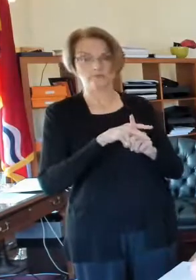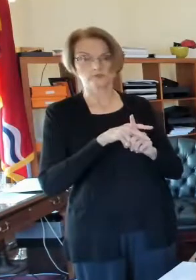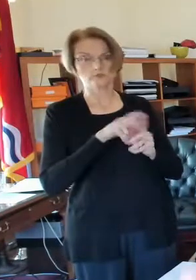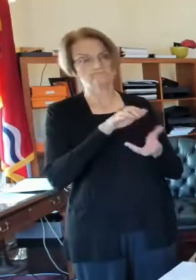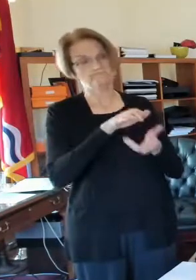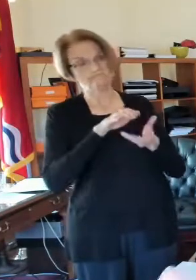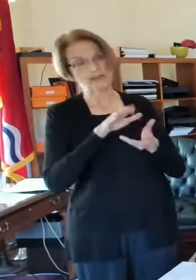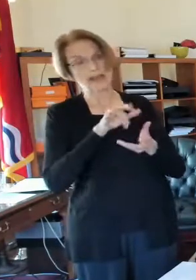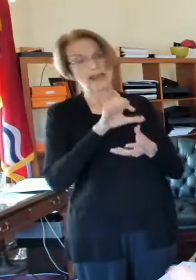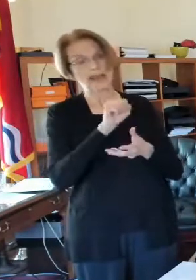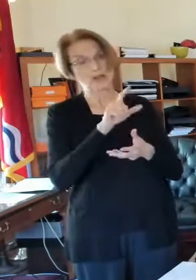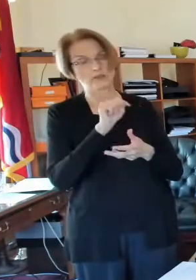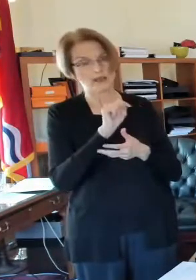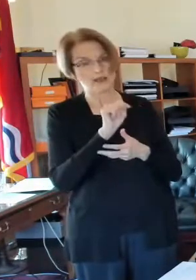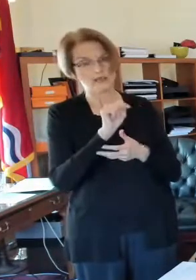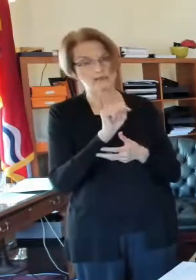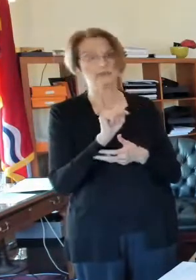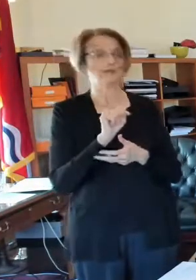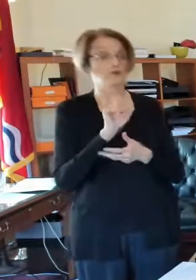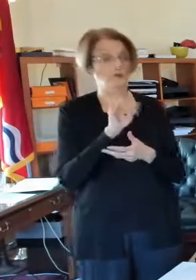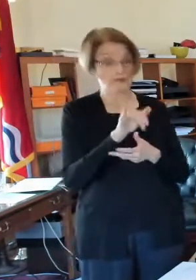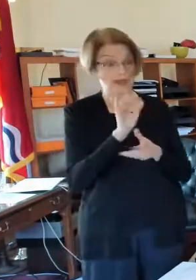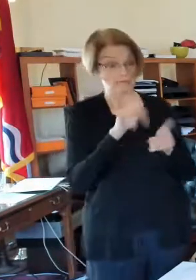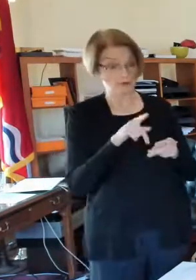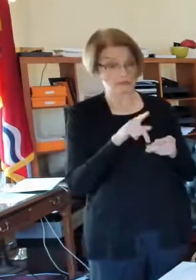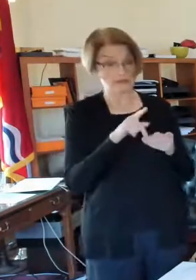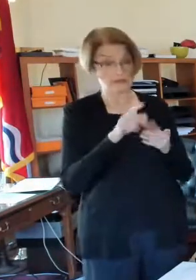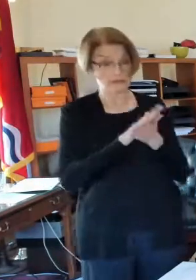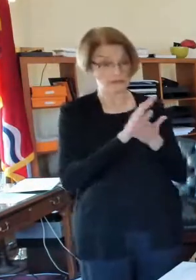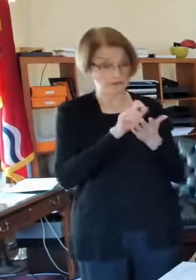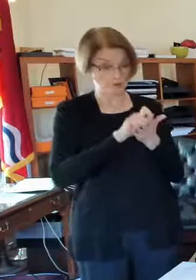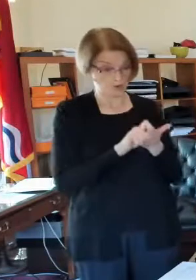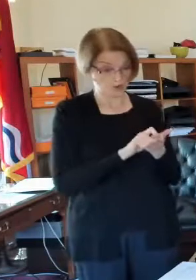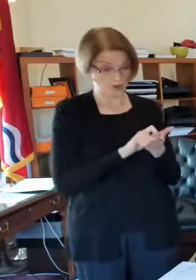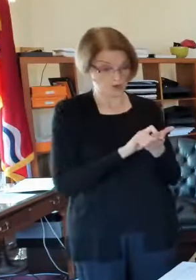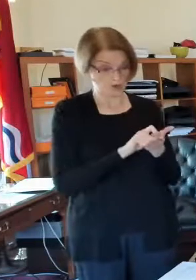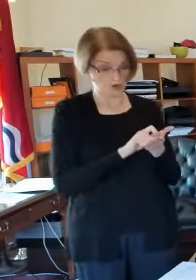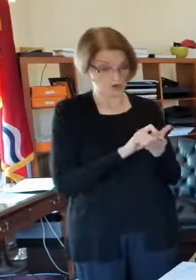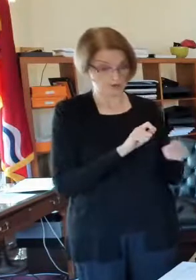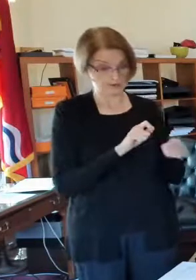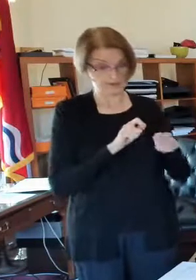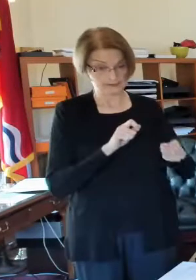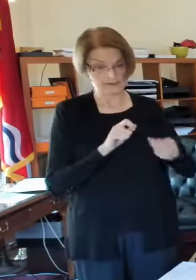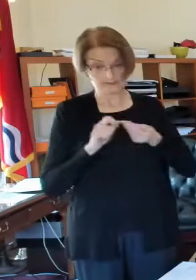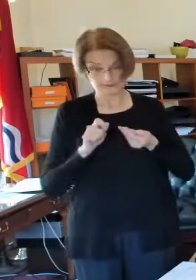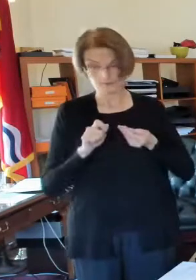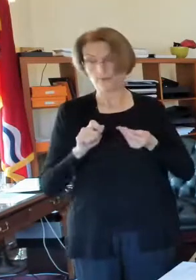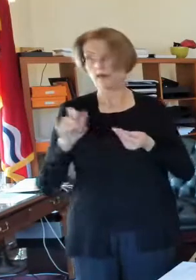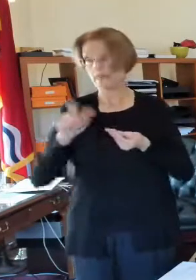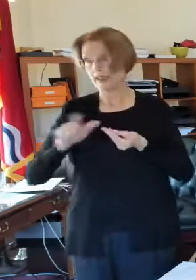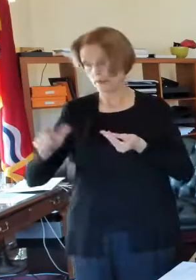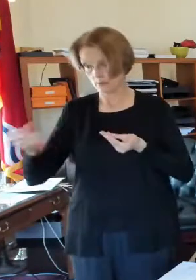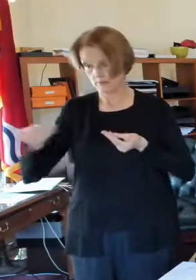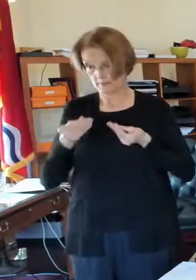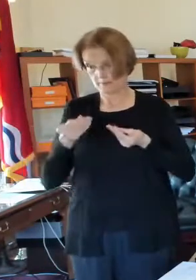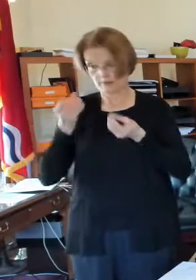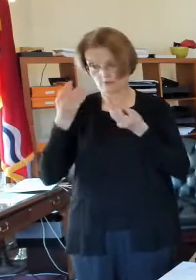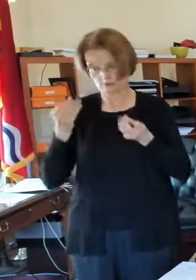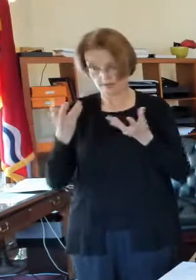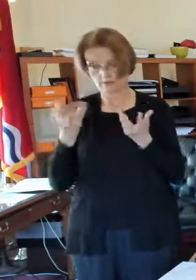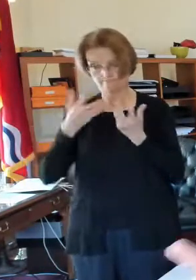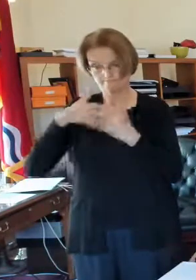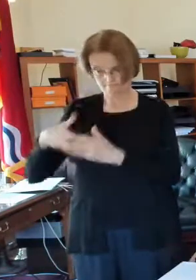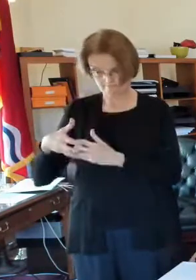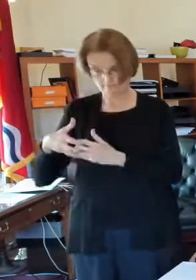That tenant has to provide the paperwork and that landlord has to provide the information necessary for us to